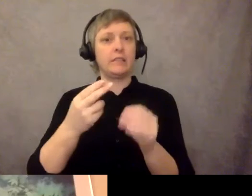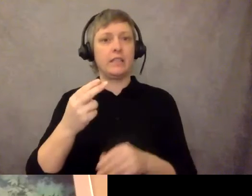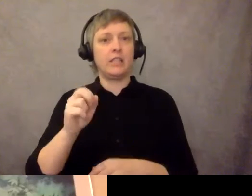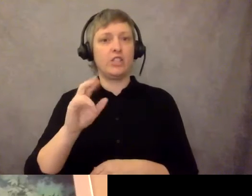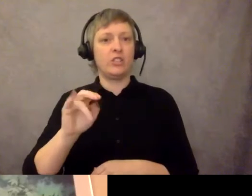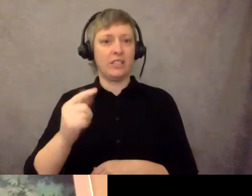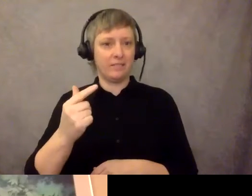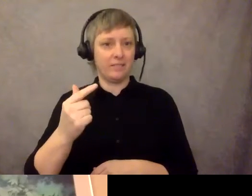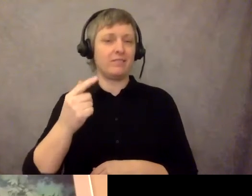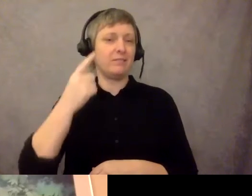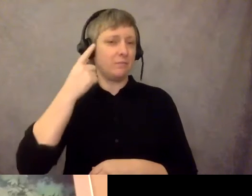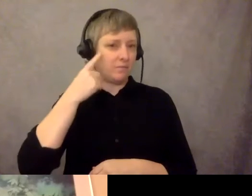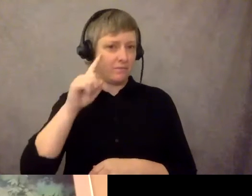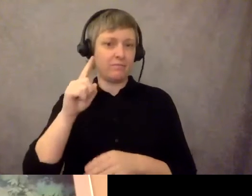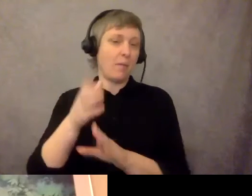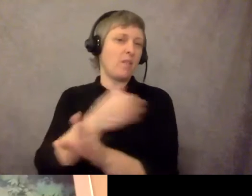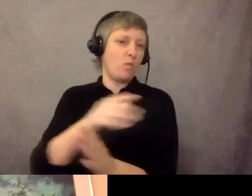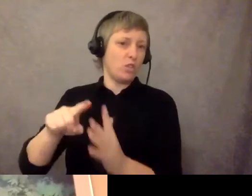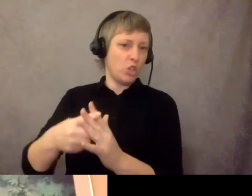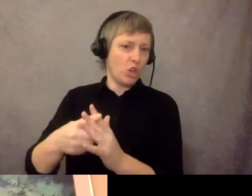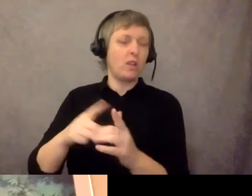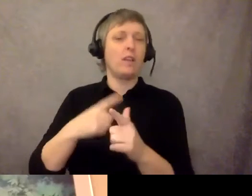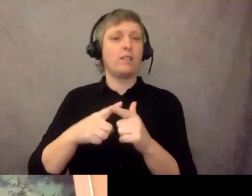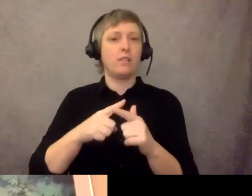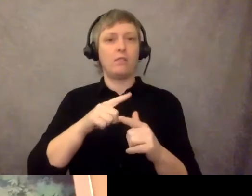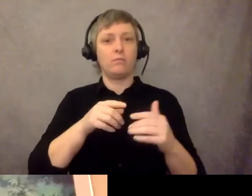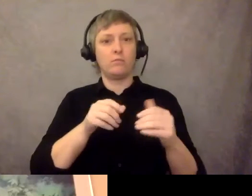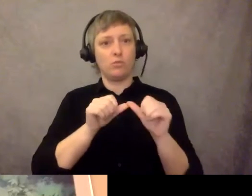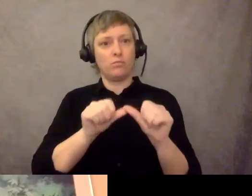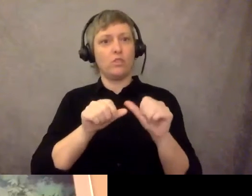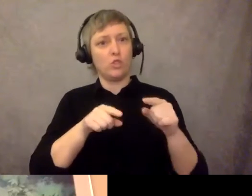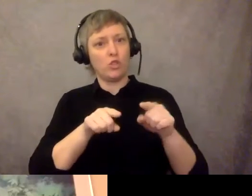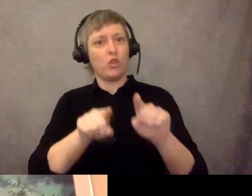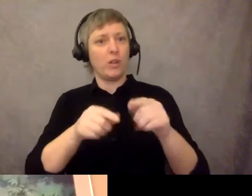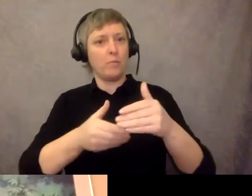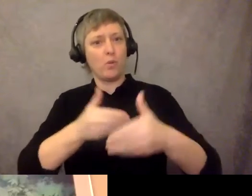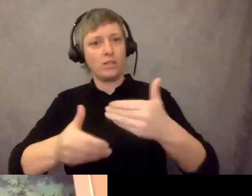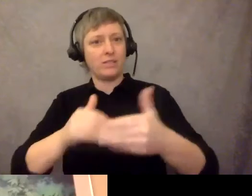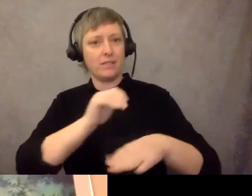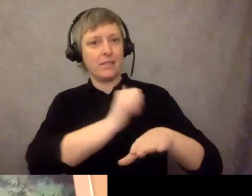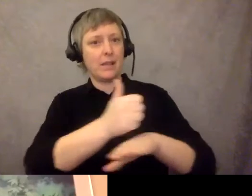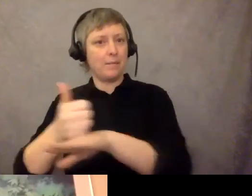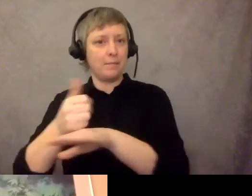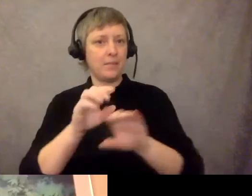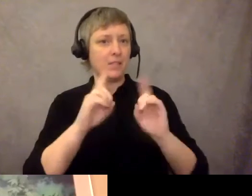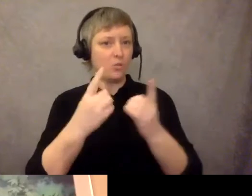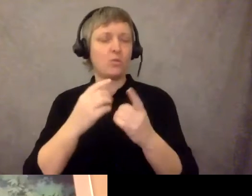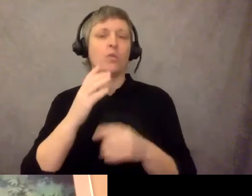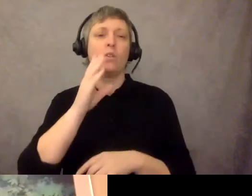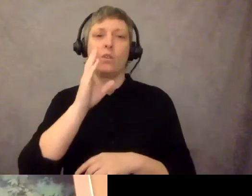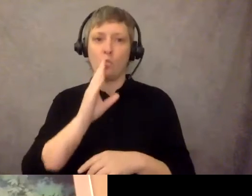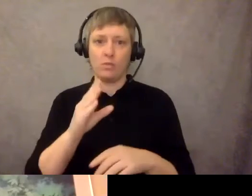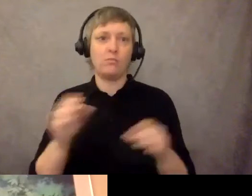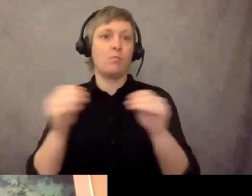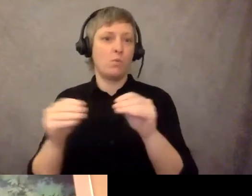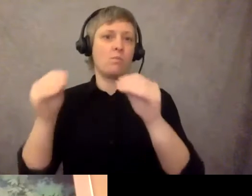each of the four proposed districts as they move through the process. So look for a significant amount of public